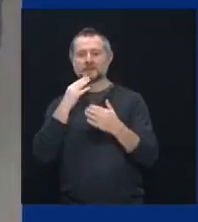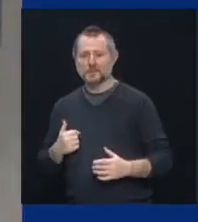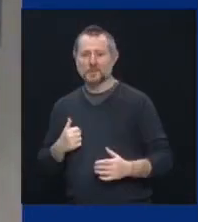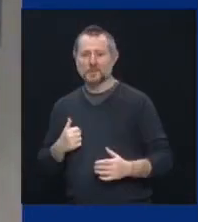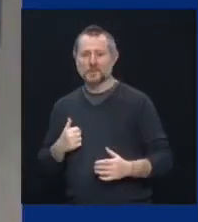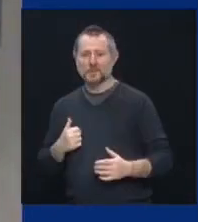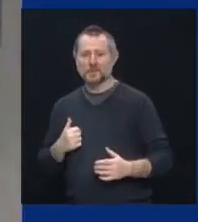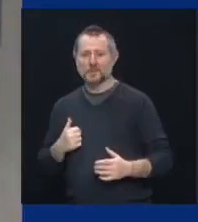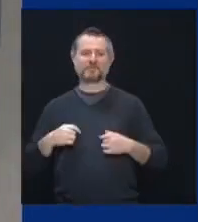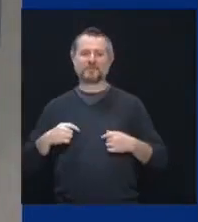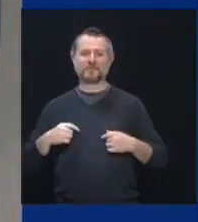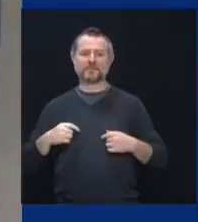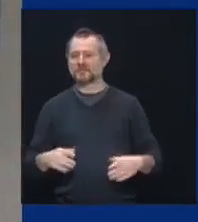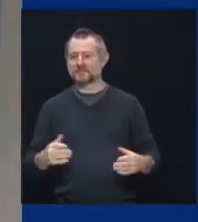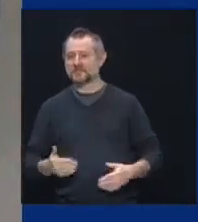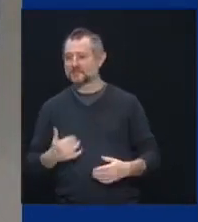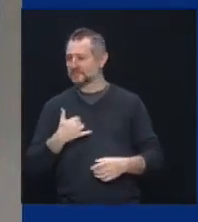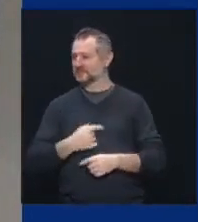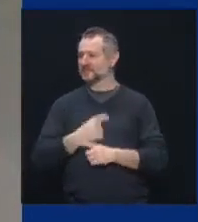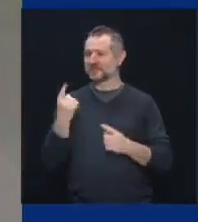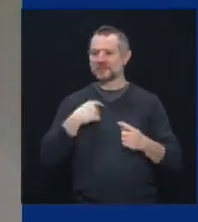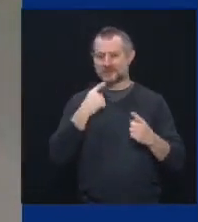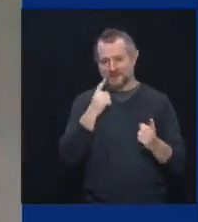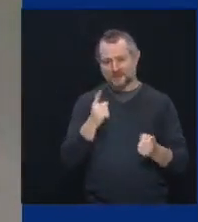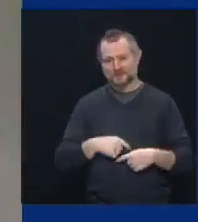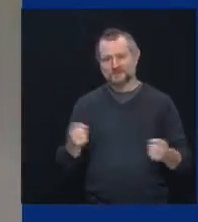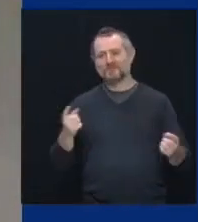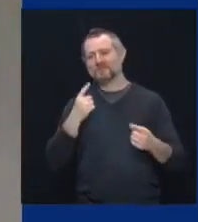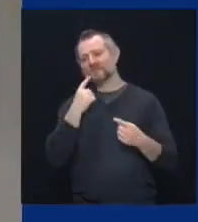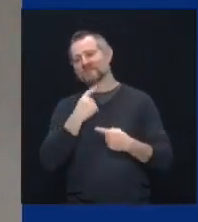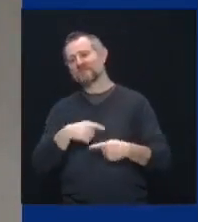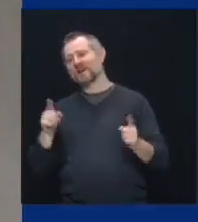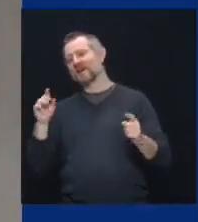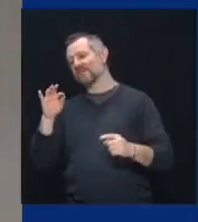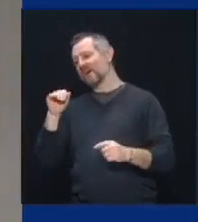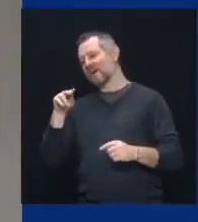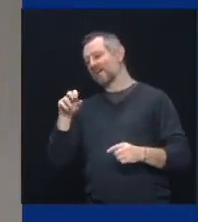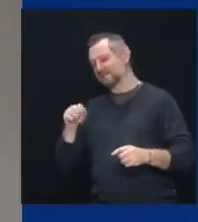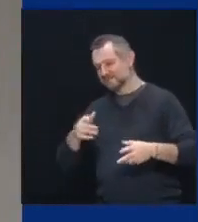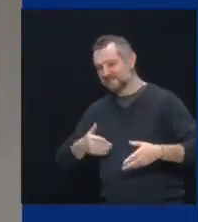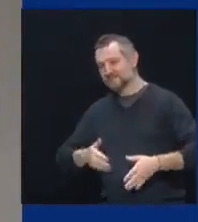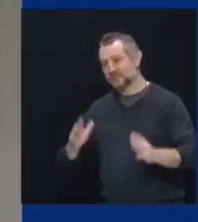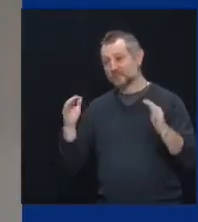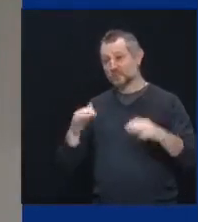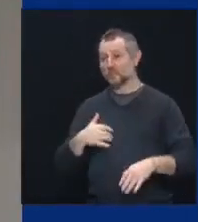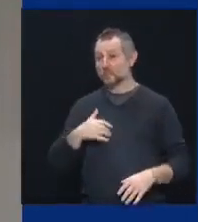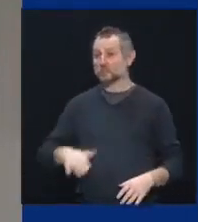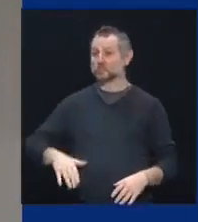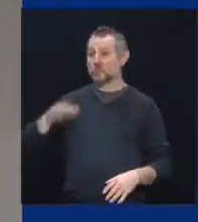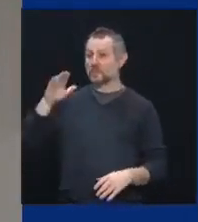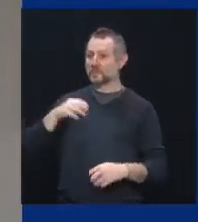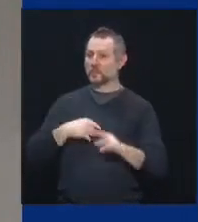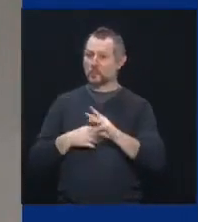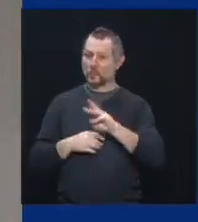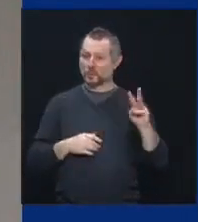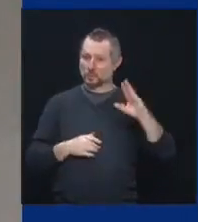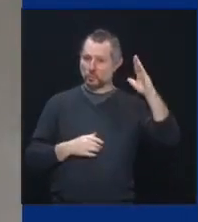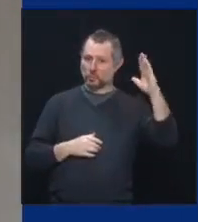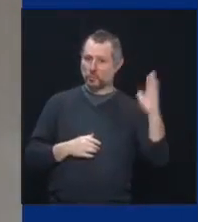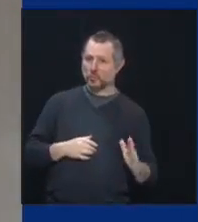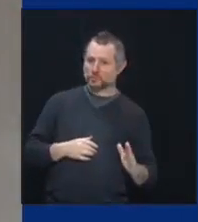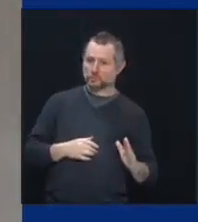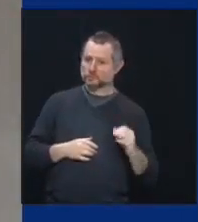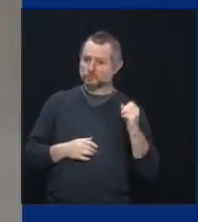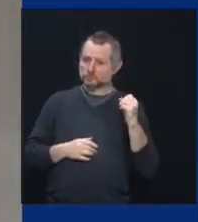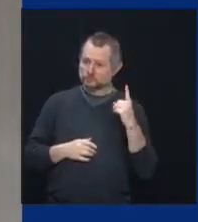on this day that we're announcing that there are to be fans back in the stands. I grew up on the West Coast, but I consider myself a New Yorker now. And, you know,